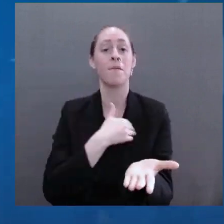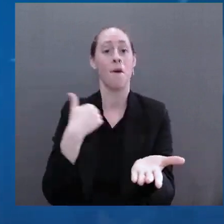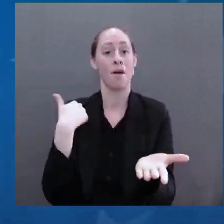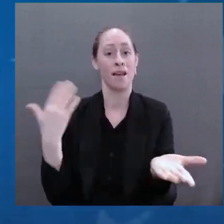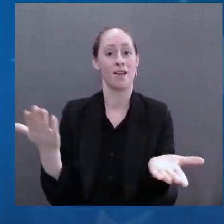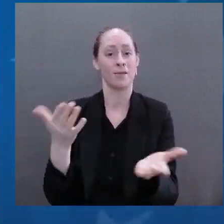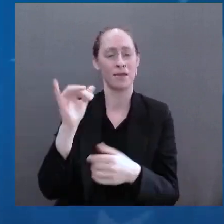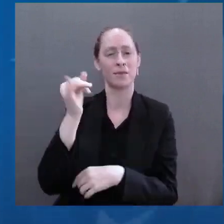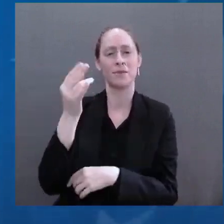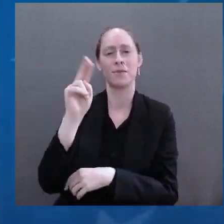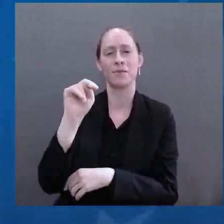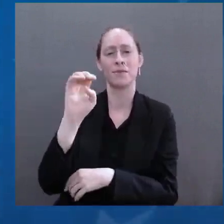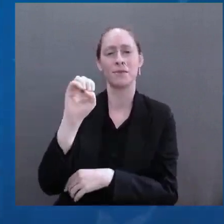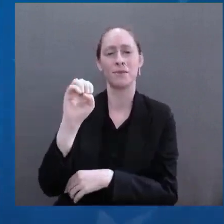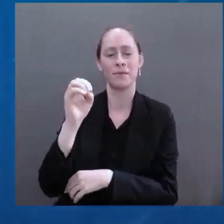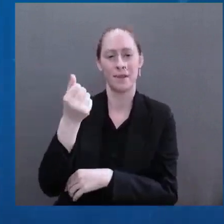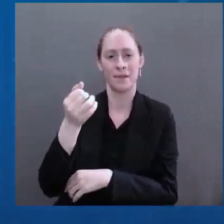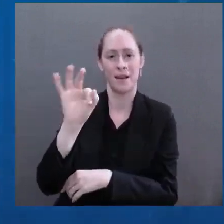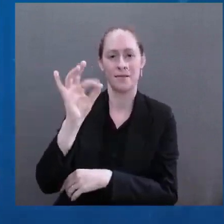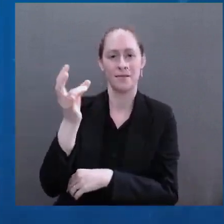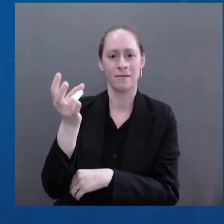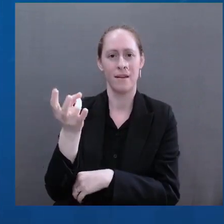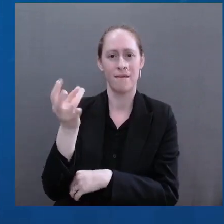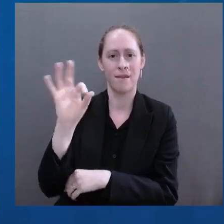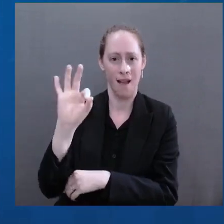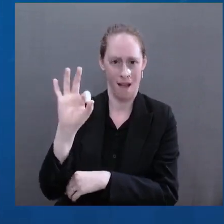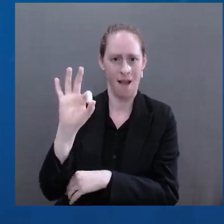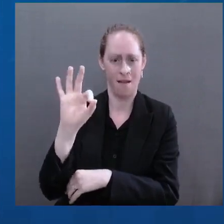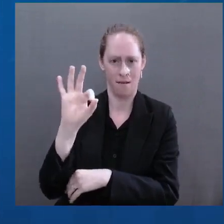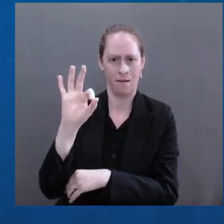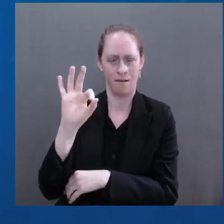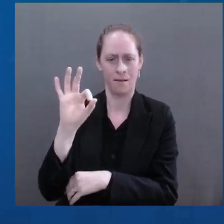the power of resilience, the power of the people.